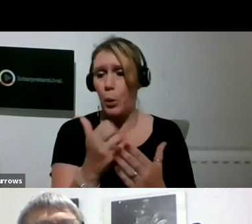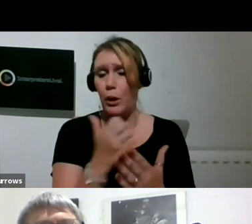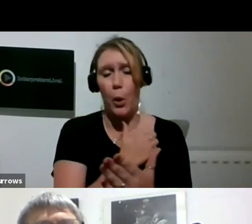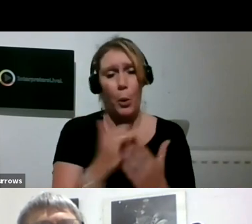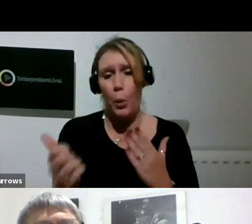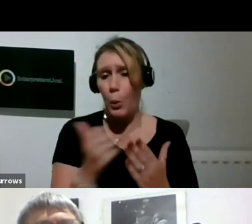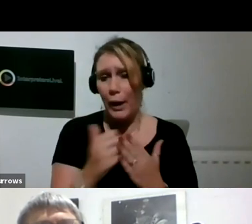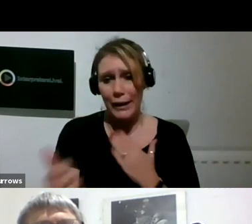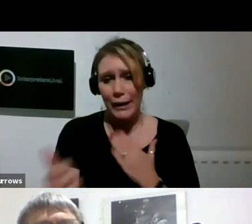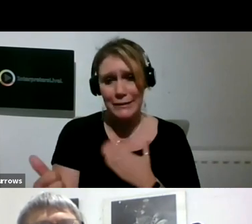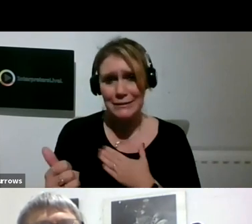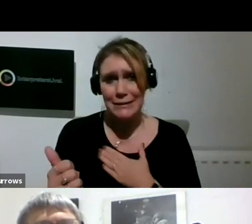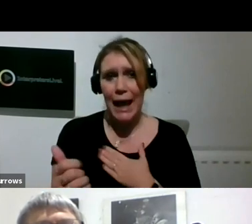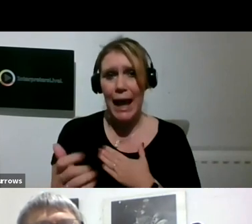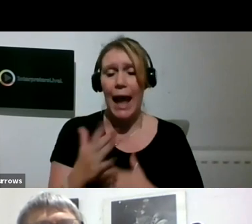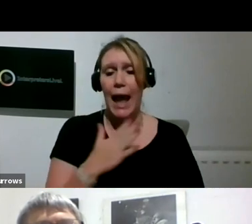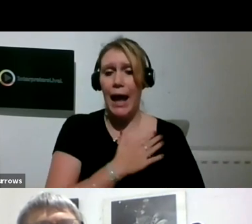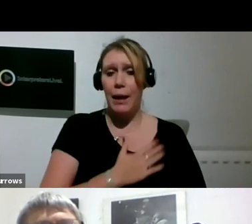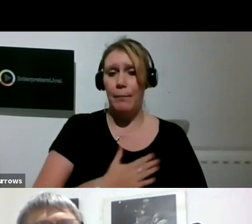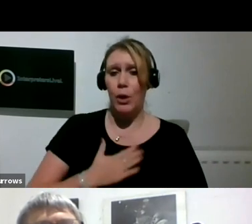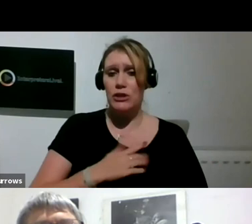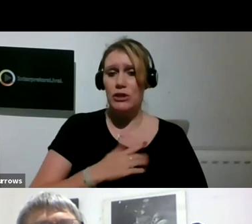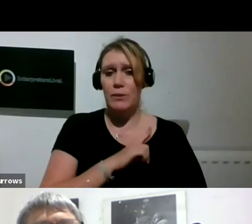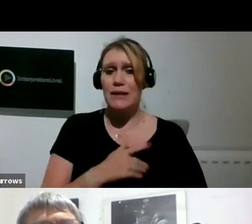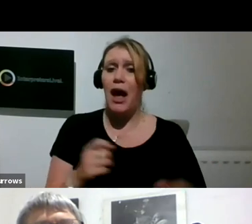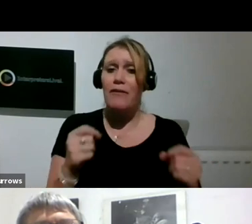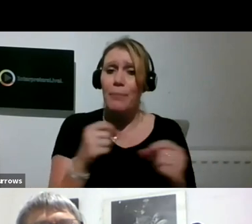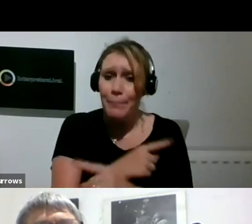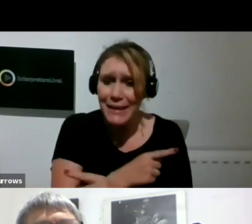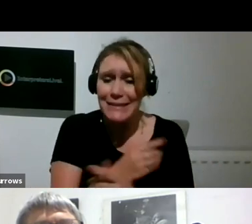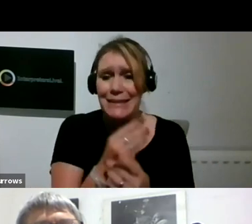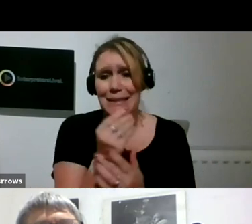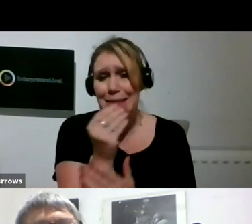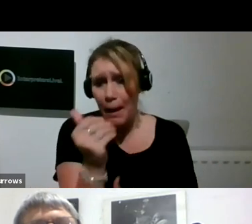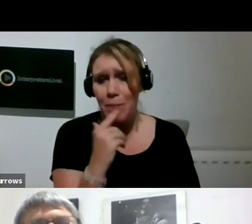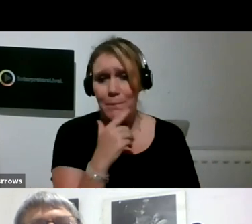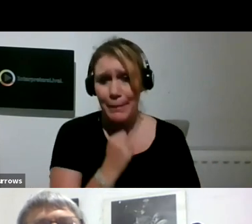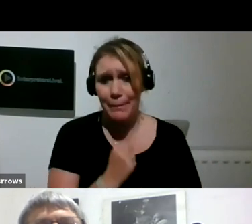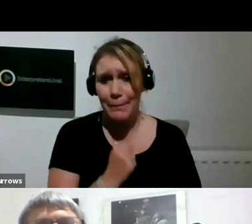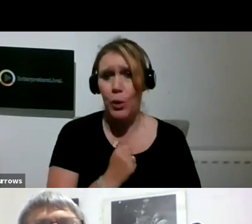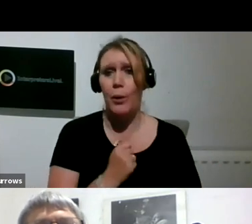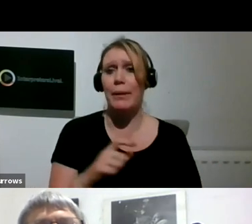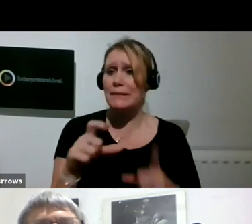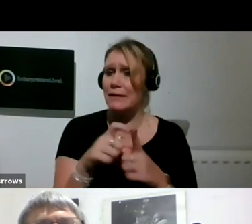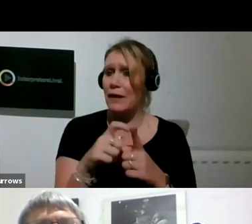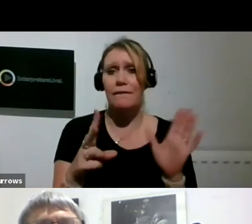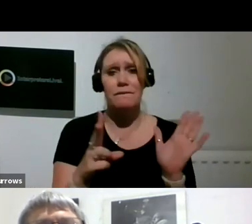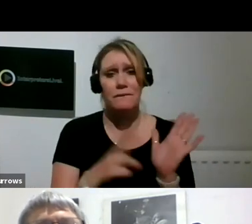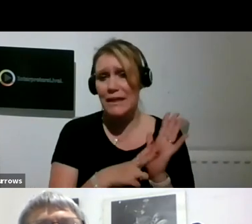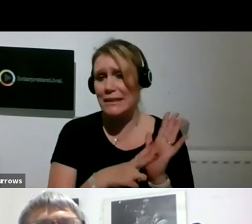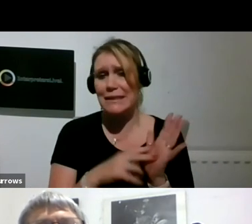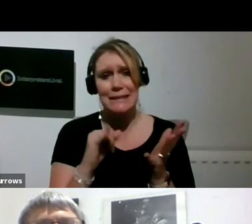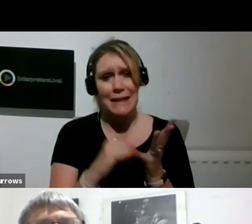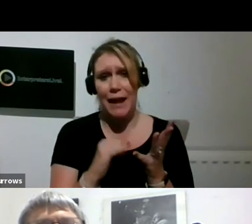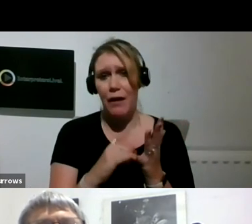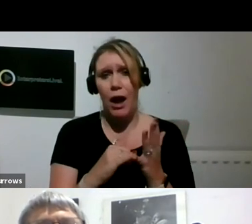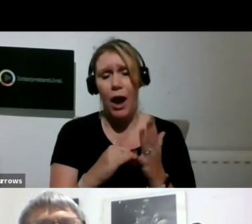because I know that I've missed some of you. But Duncan, Vince, Sarah, you've done a wonderful job.